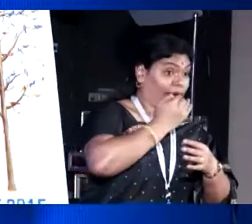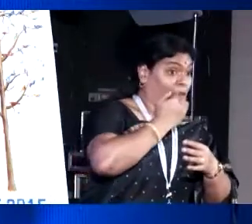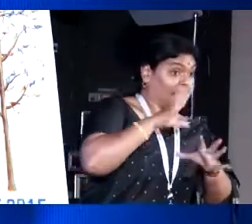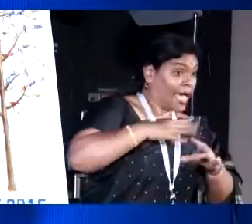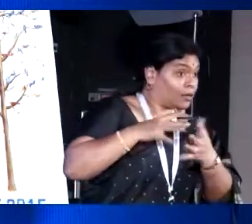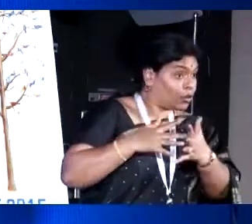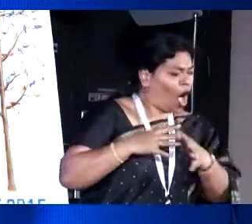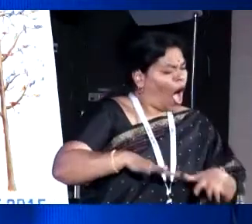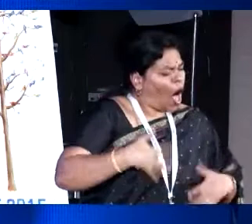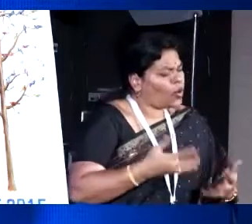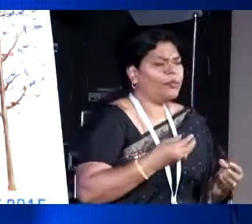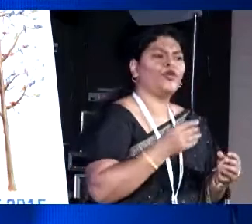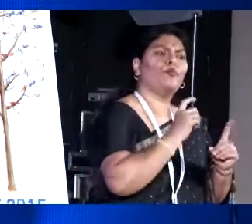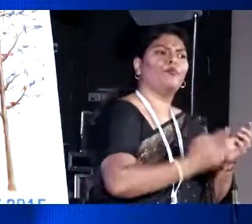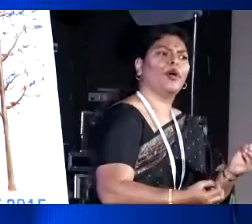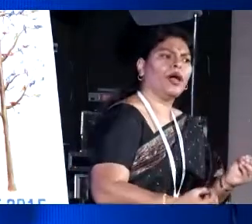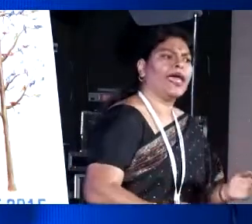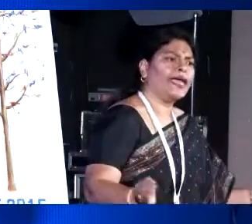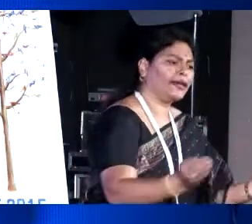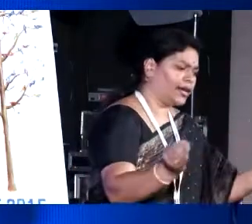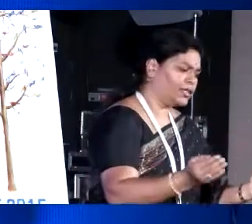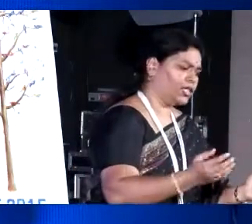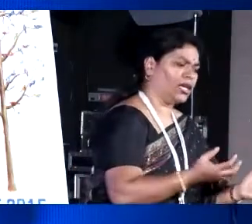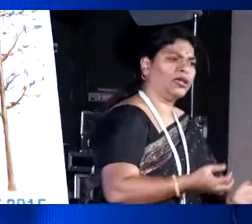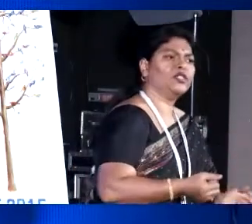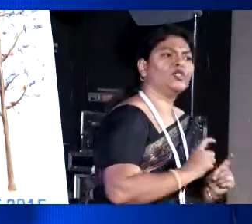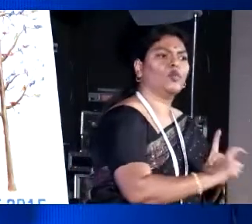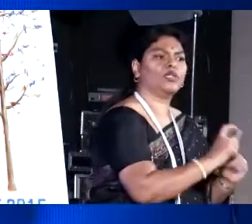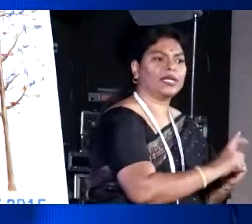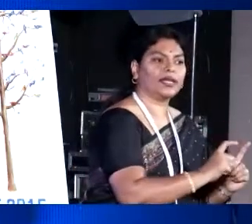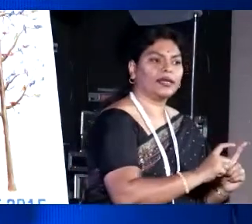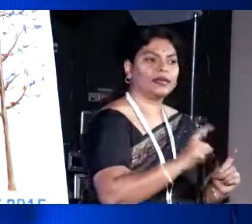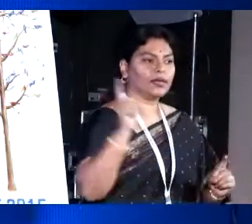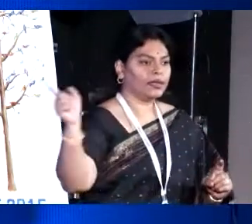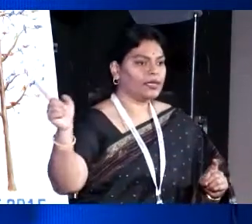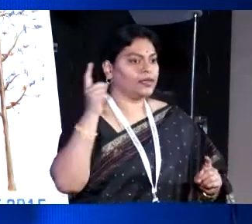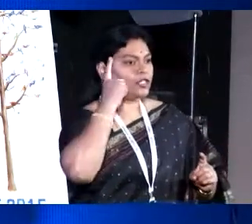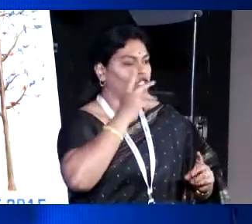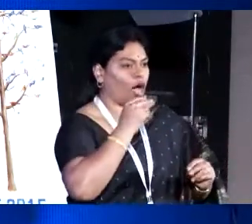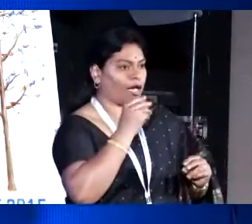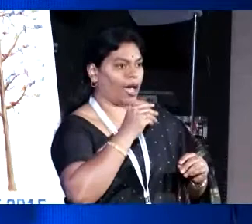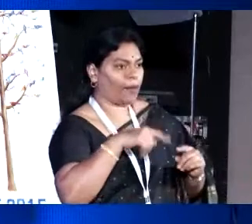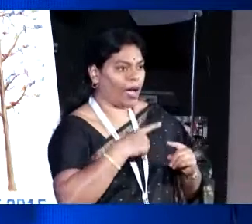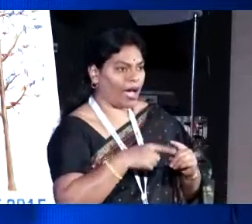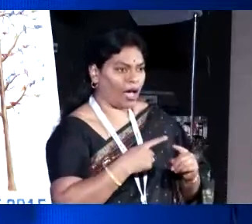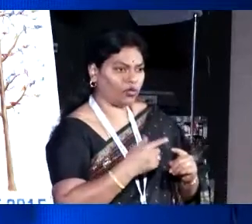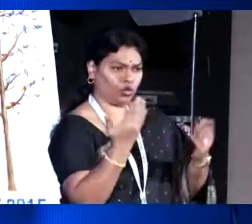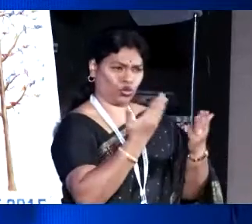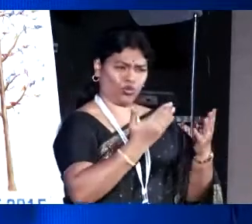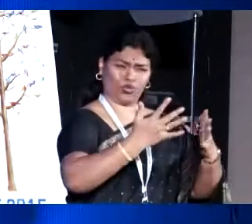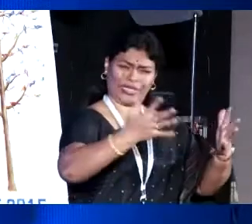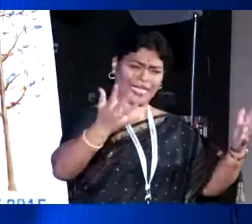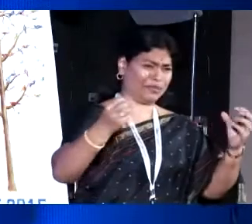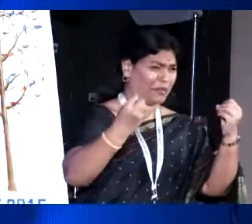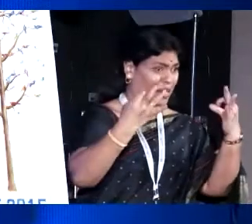come we are actually promoting the idea of charity for the kids? Our model is very simple. We talk about reward, tons of school material comes and